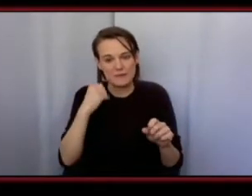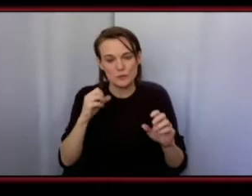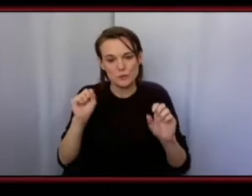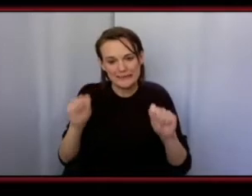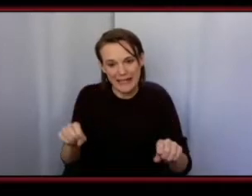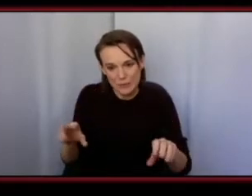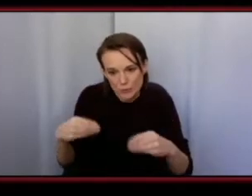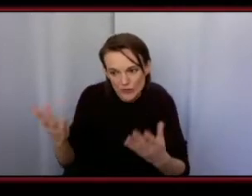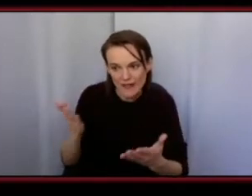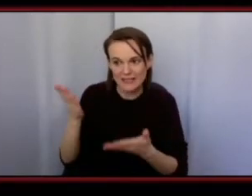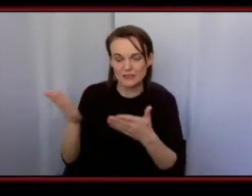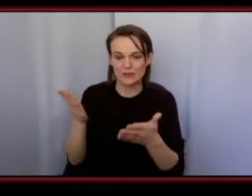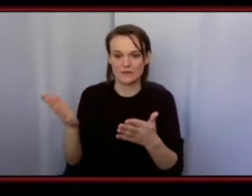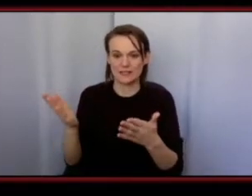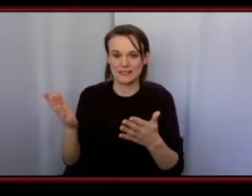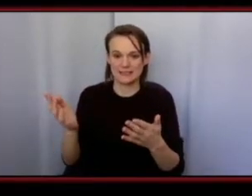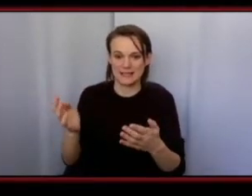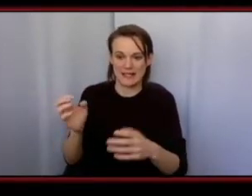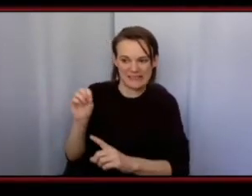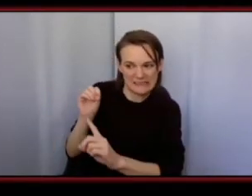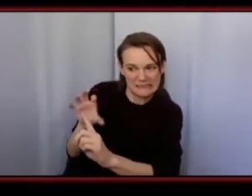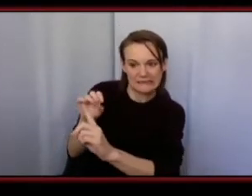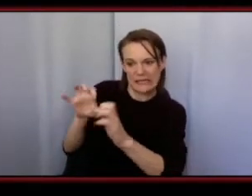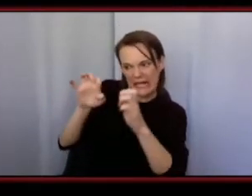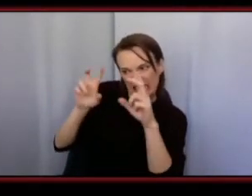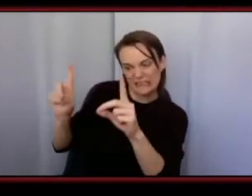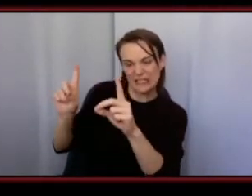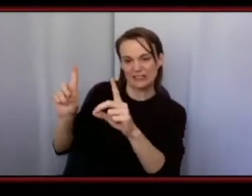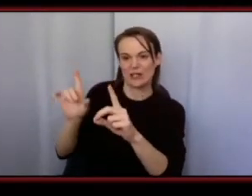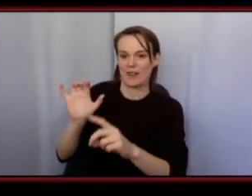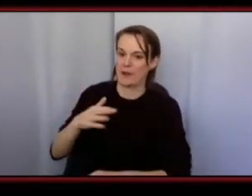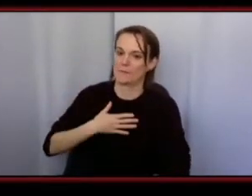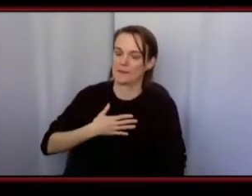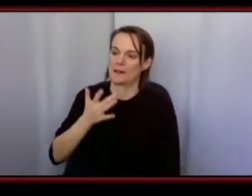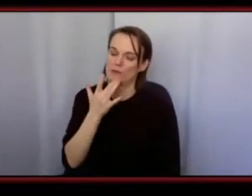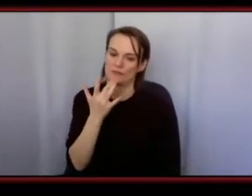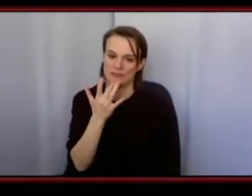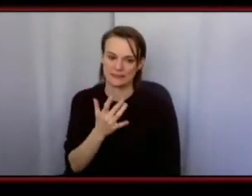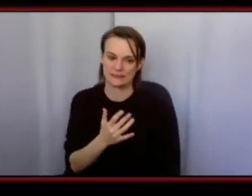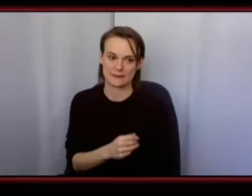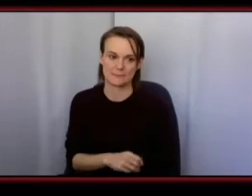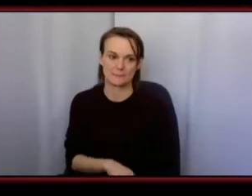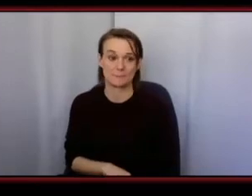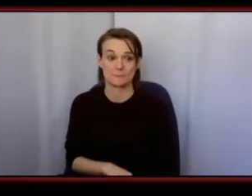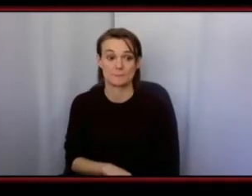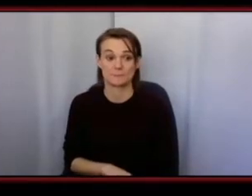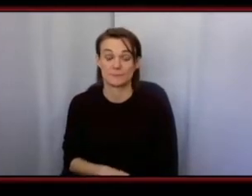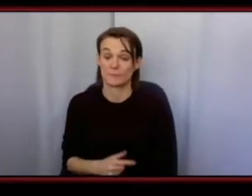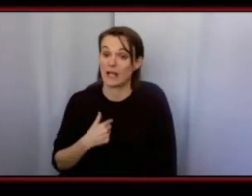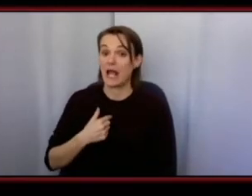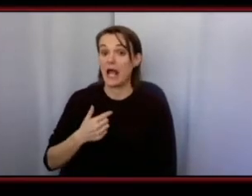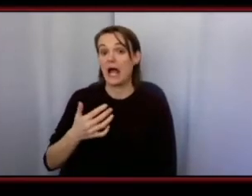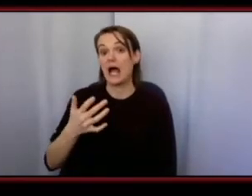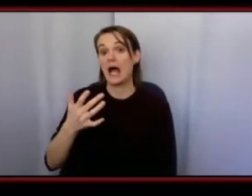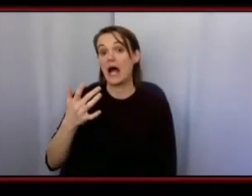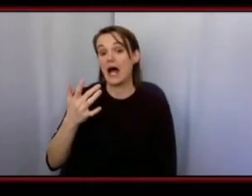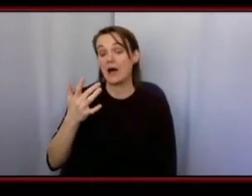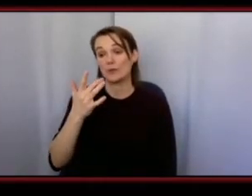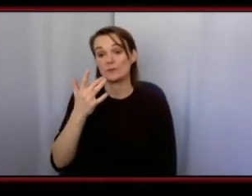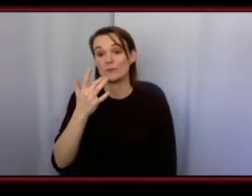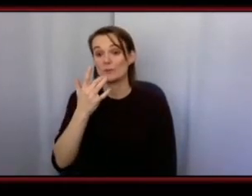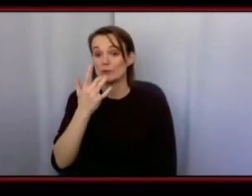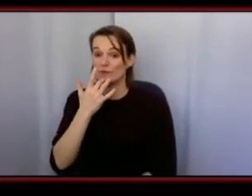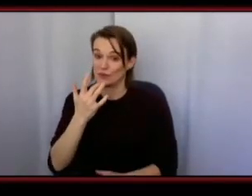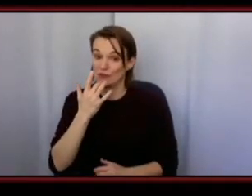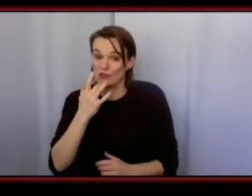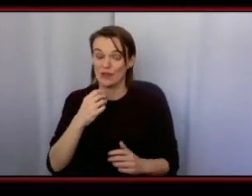at the same time i think that's the best plate i'd love to serve um because i would rather go high in all situations